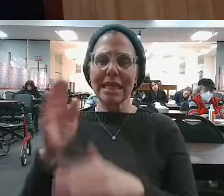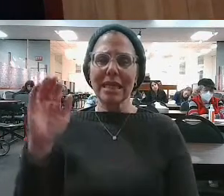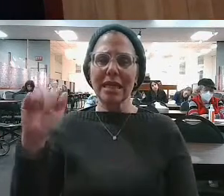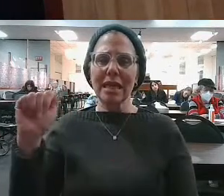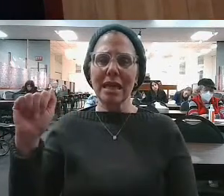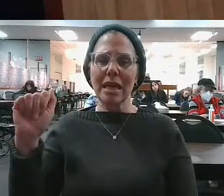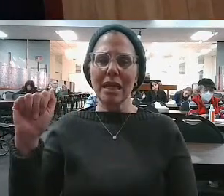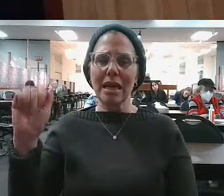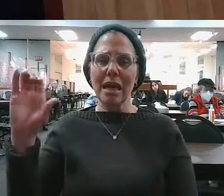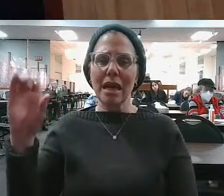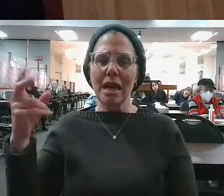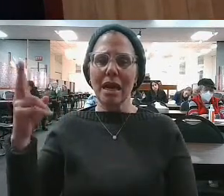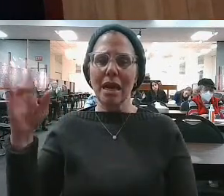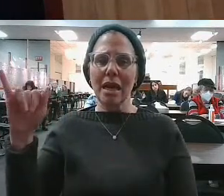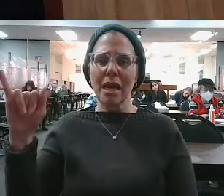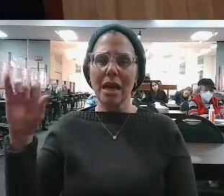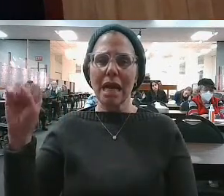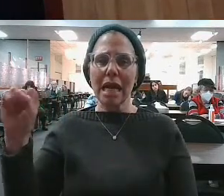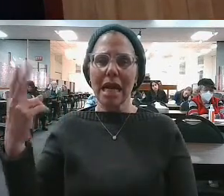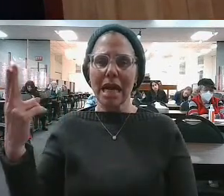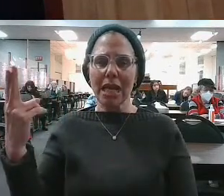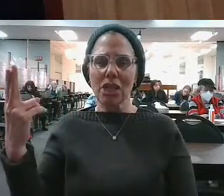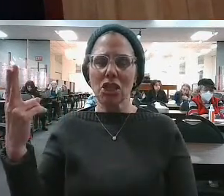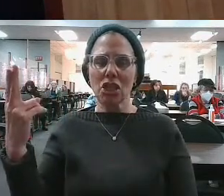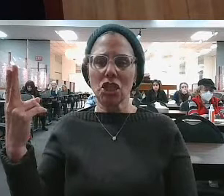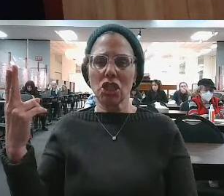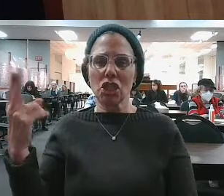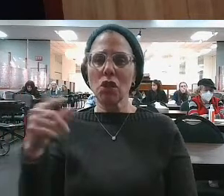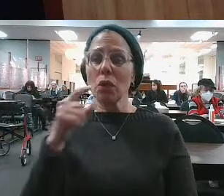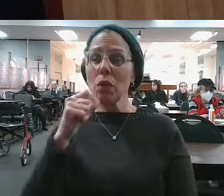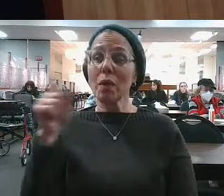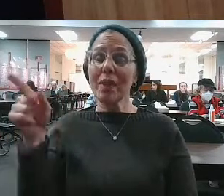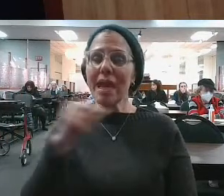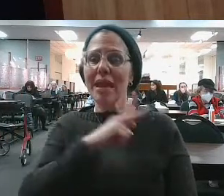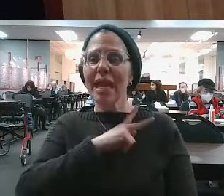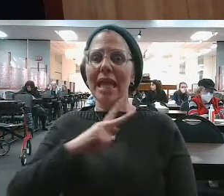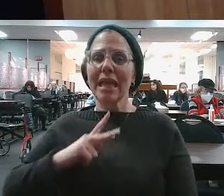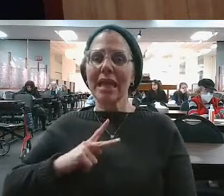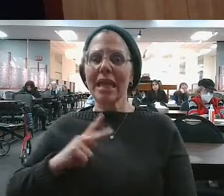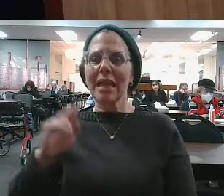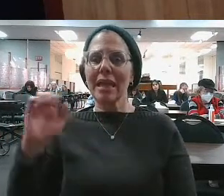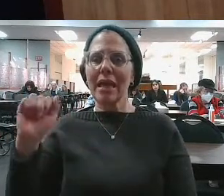remember again. Now, remember, in the city of Achish is the king of I-melech.